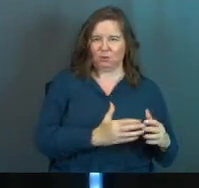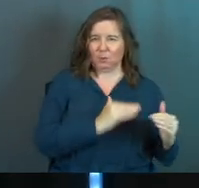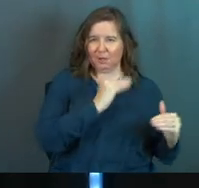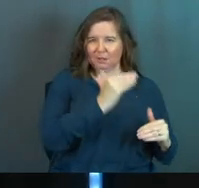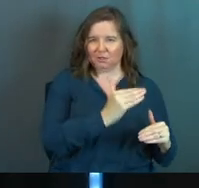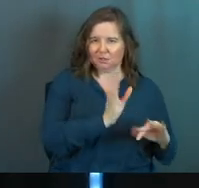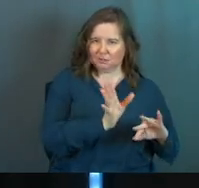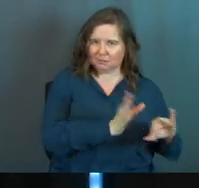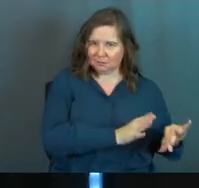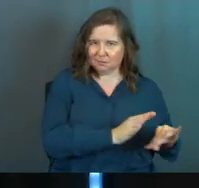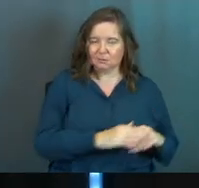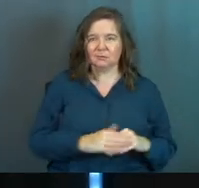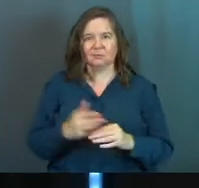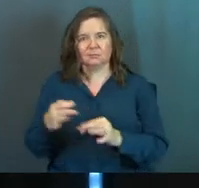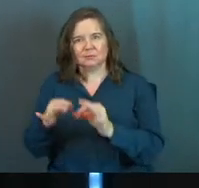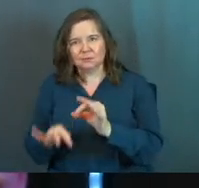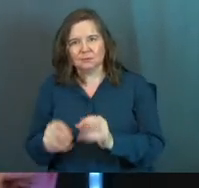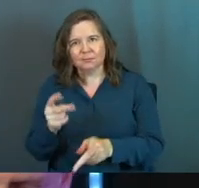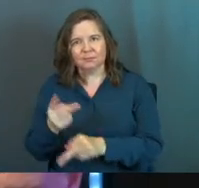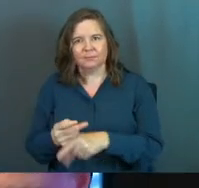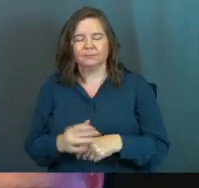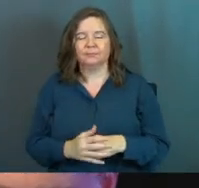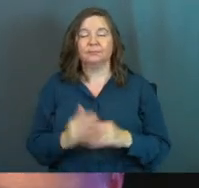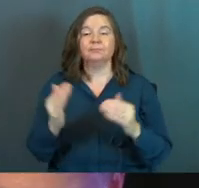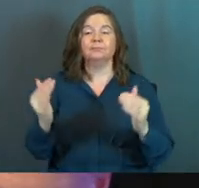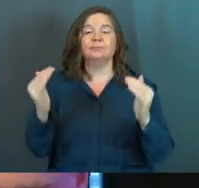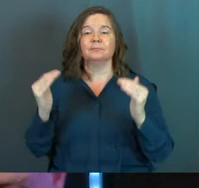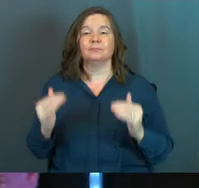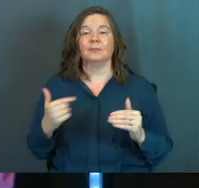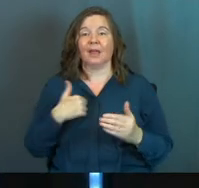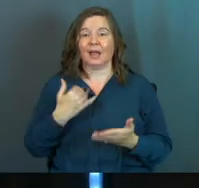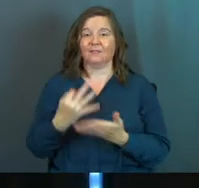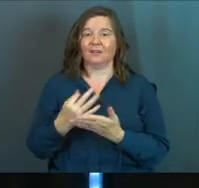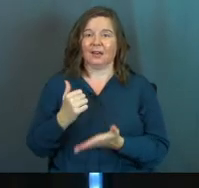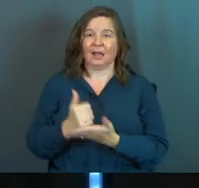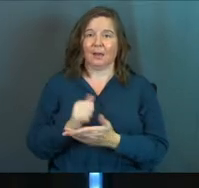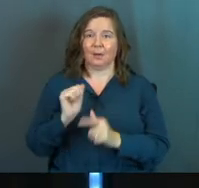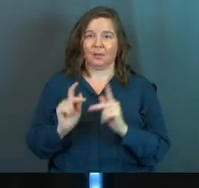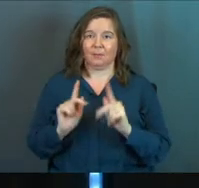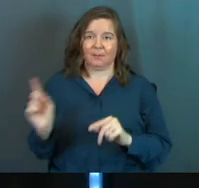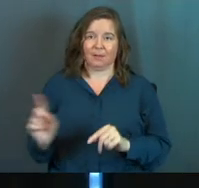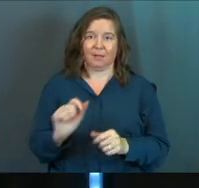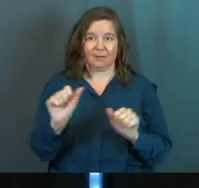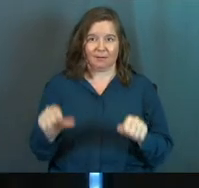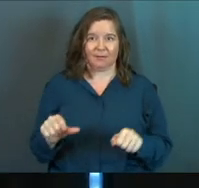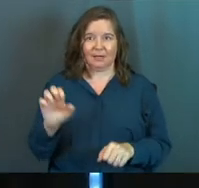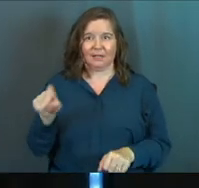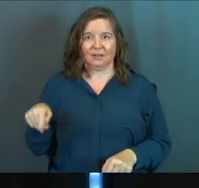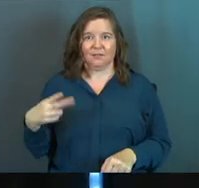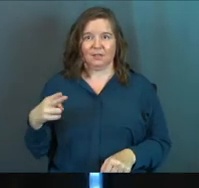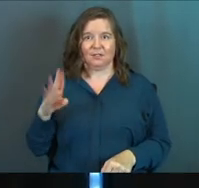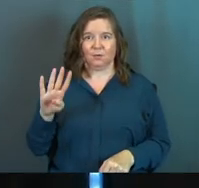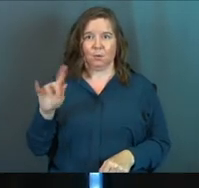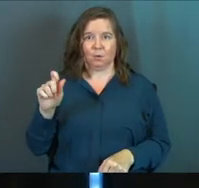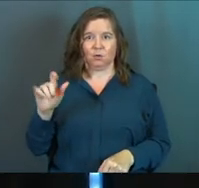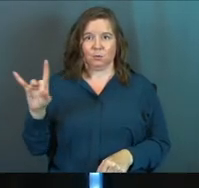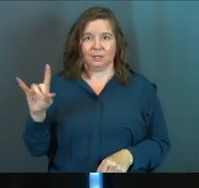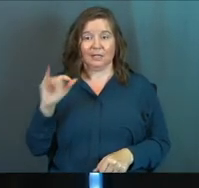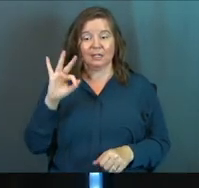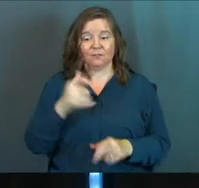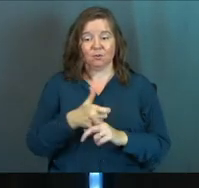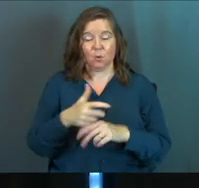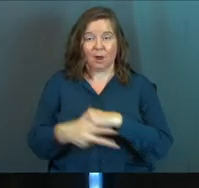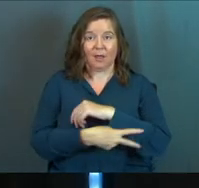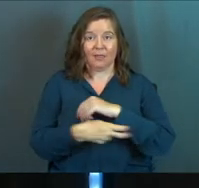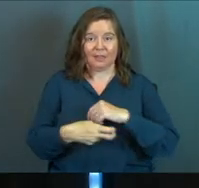too much, don't we? Next, I get to financially help other people. Ephesians 4, 28. If you